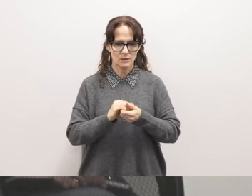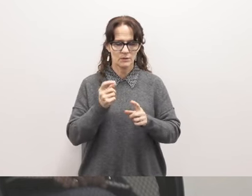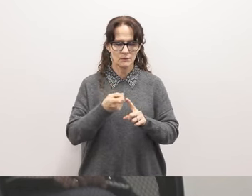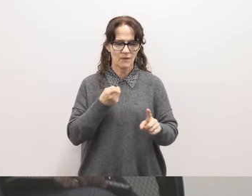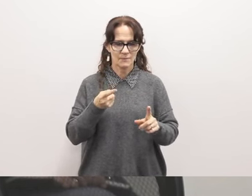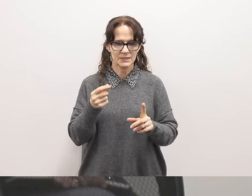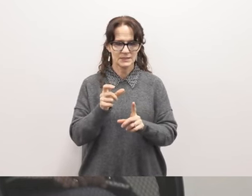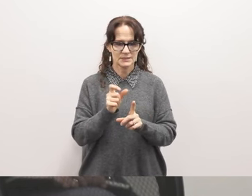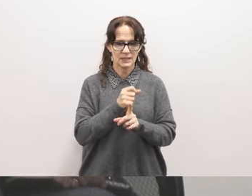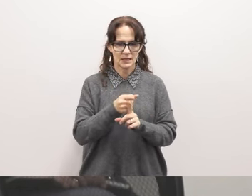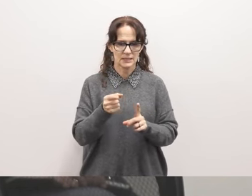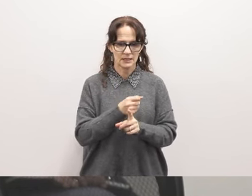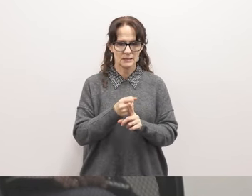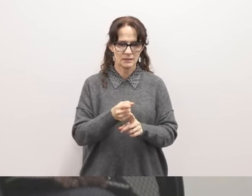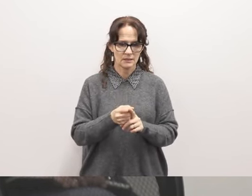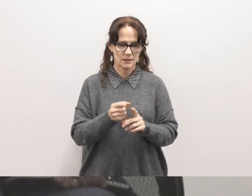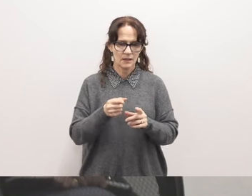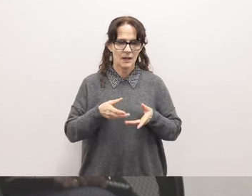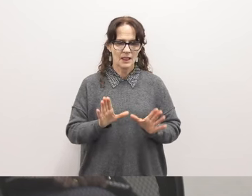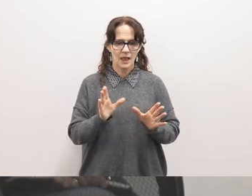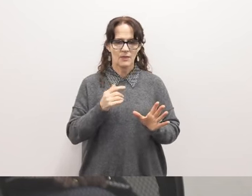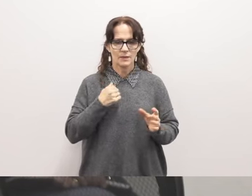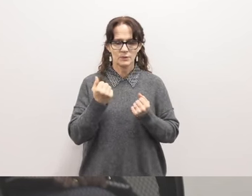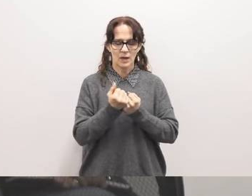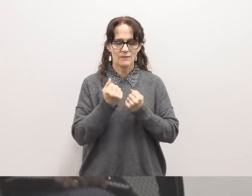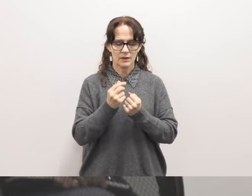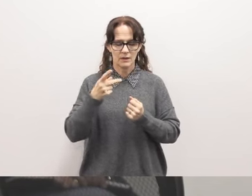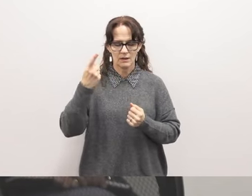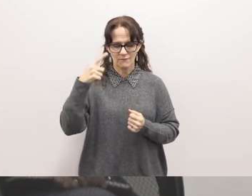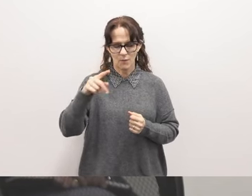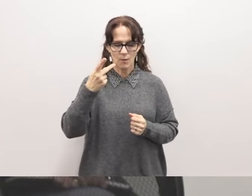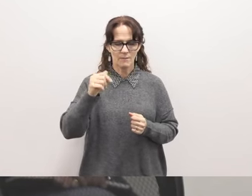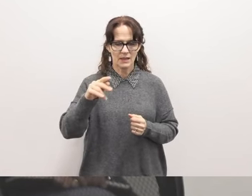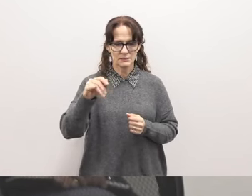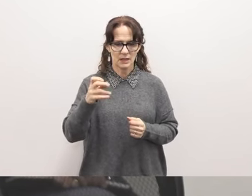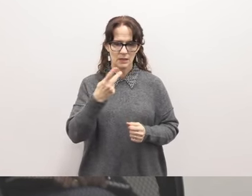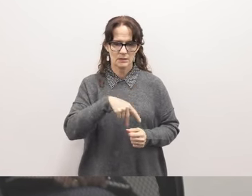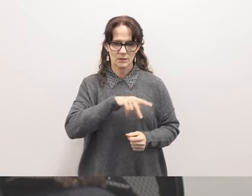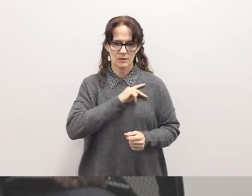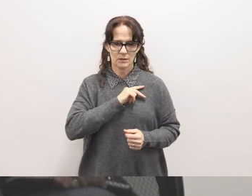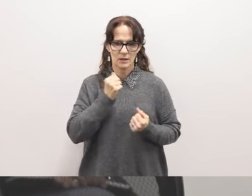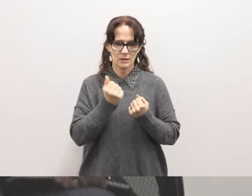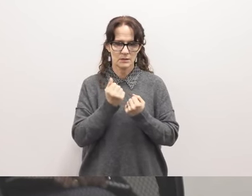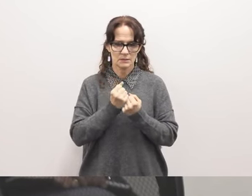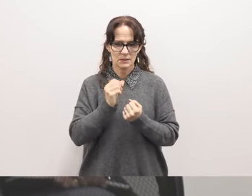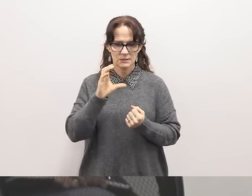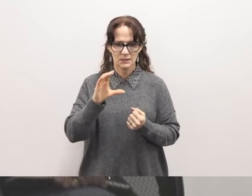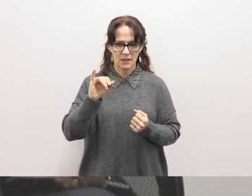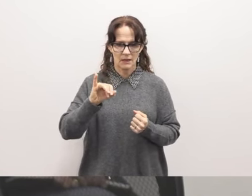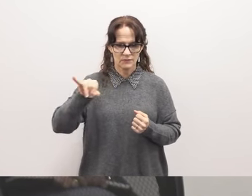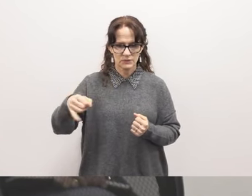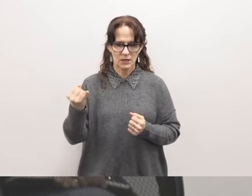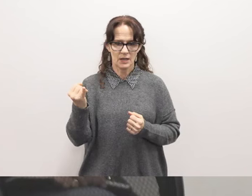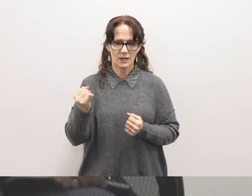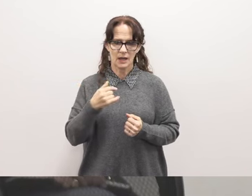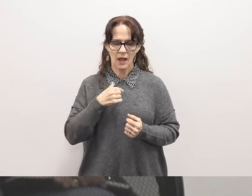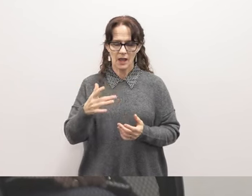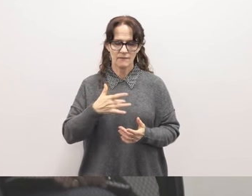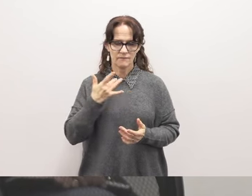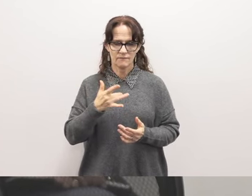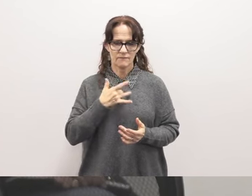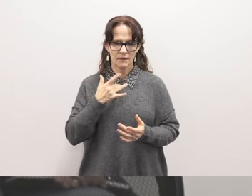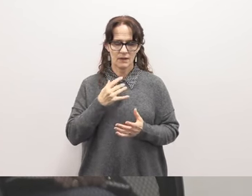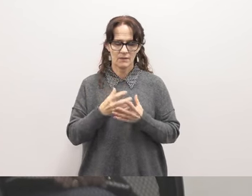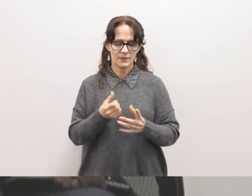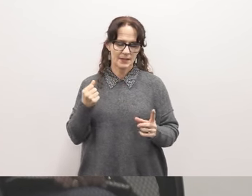attacks and affirm their right to advocate for Palestine. Personally, I wholeheartedly support CFJ because I have personally felt the